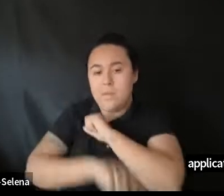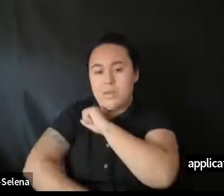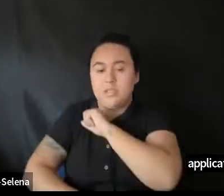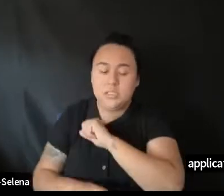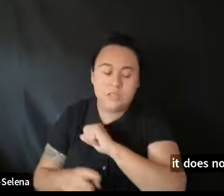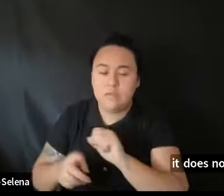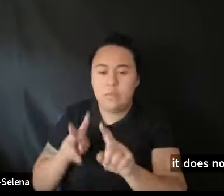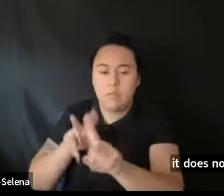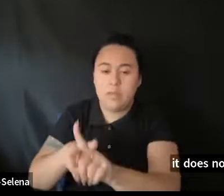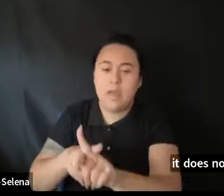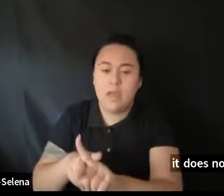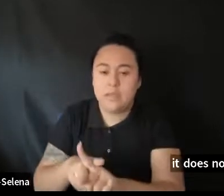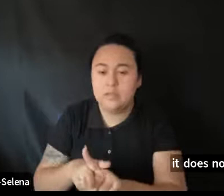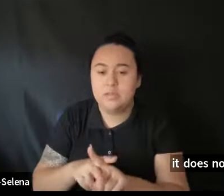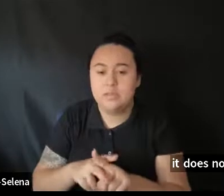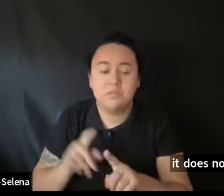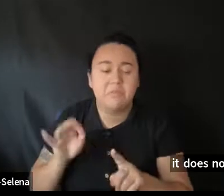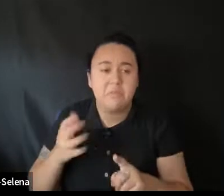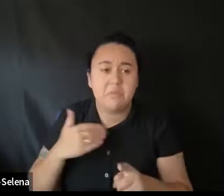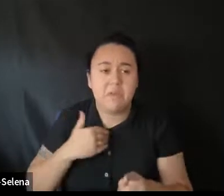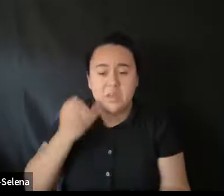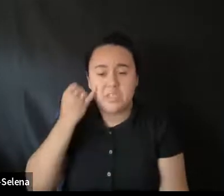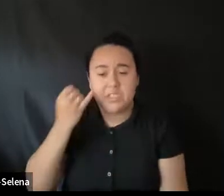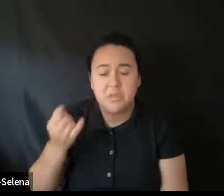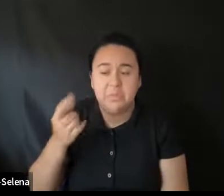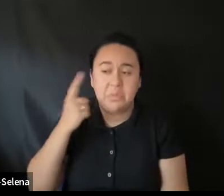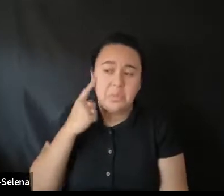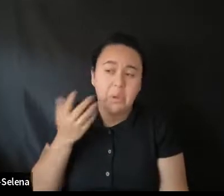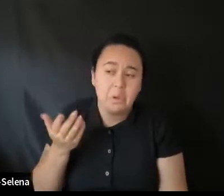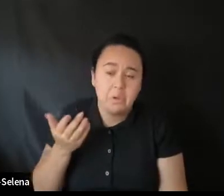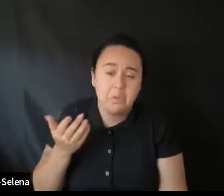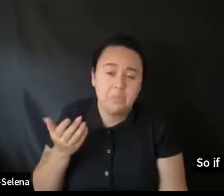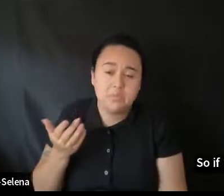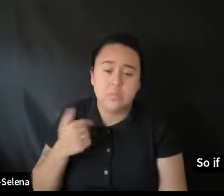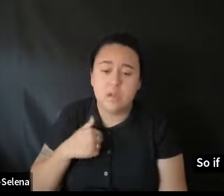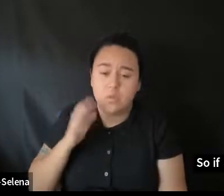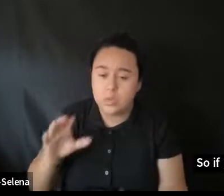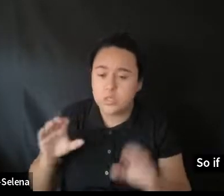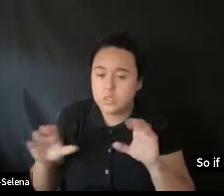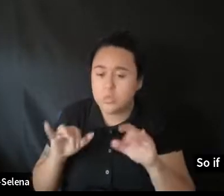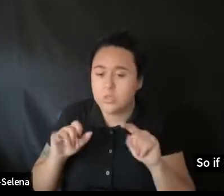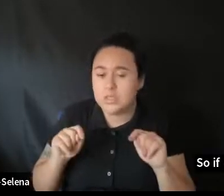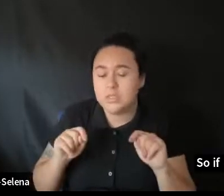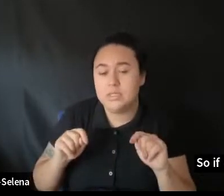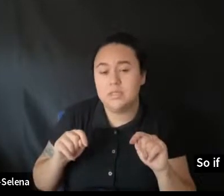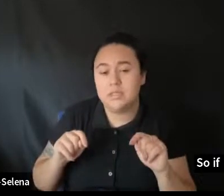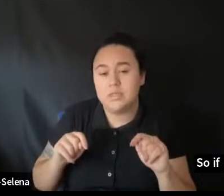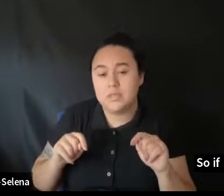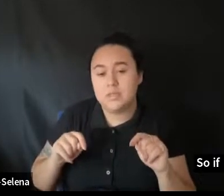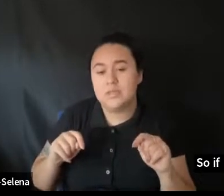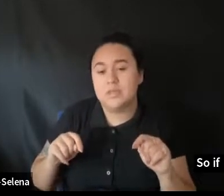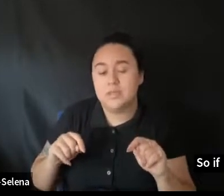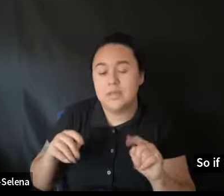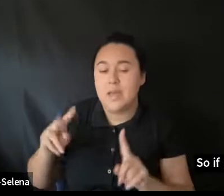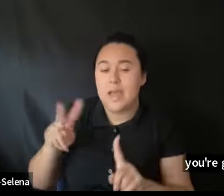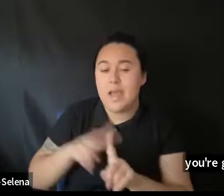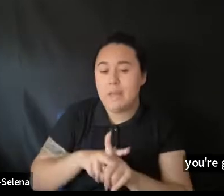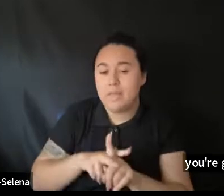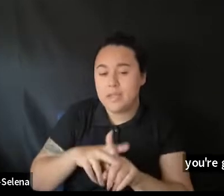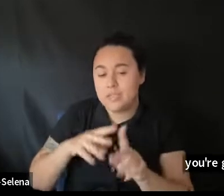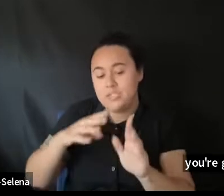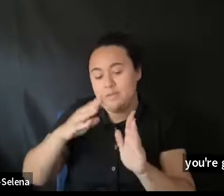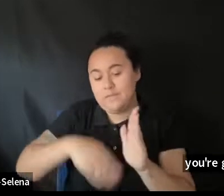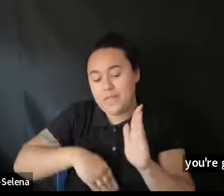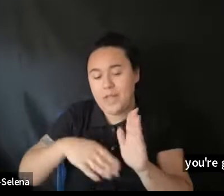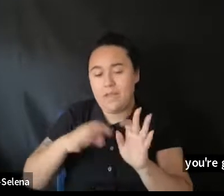Applying. So. If you have an idea. That you think. You're going to be doing it. Just. Get your applications. In. Get the